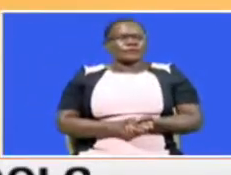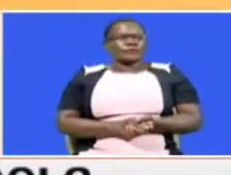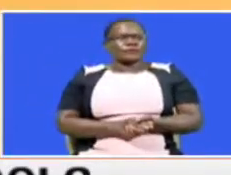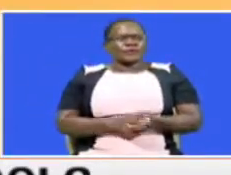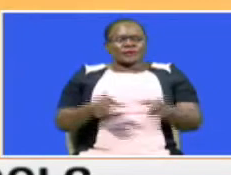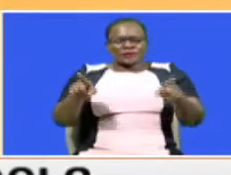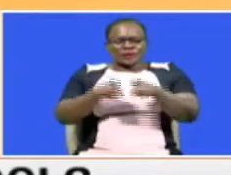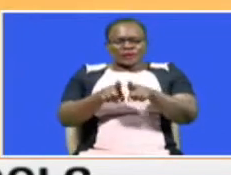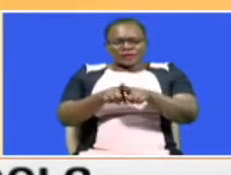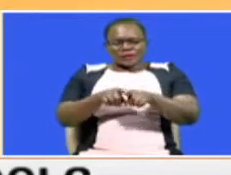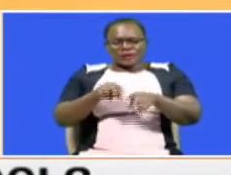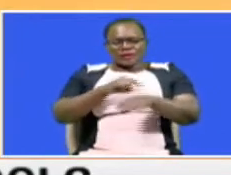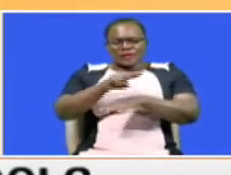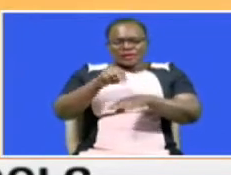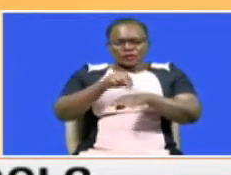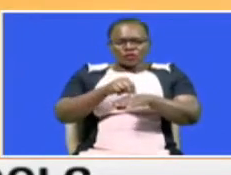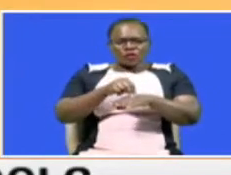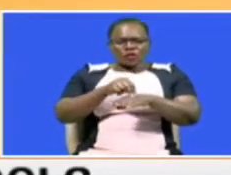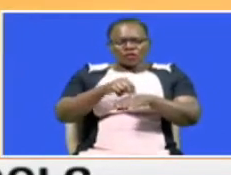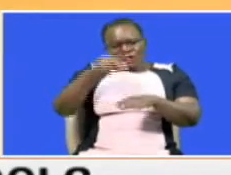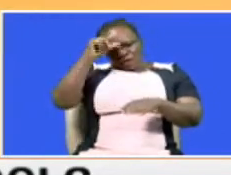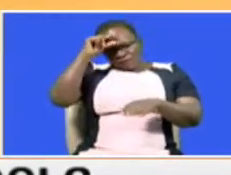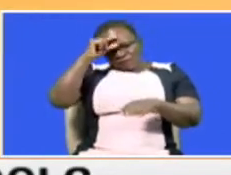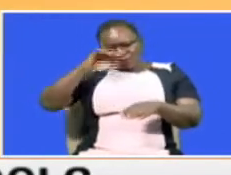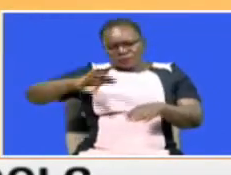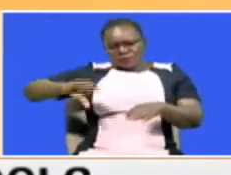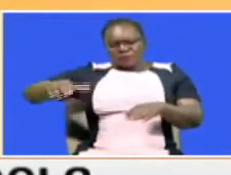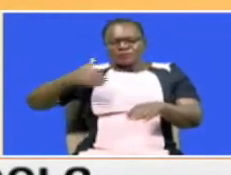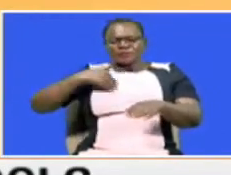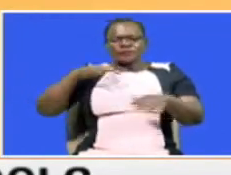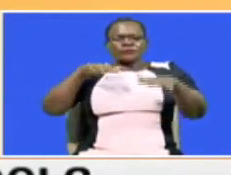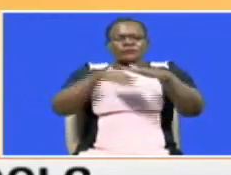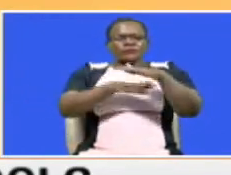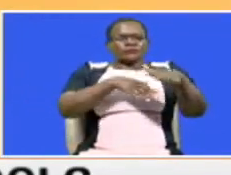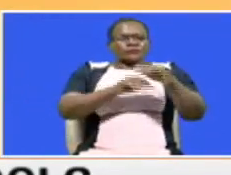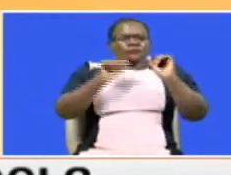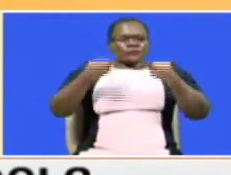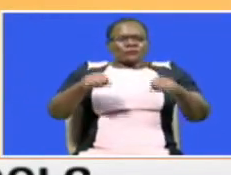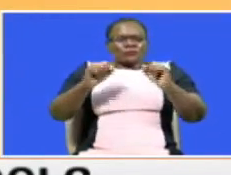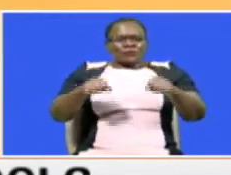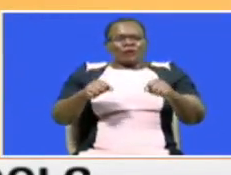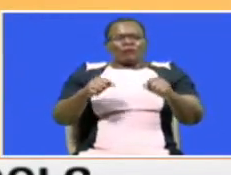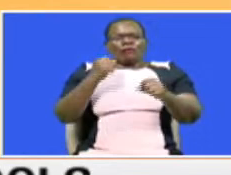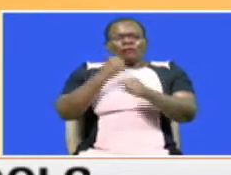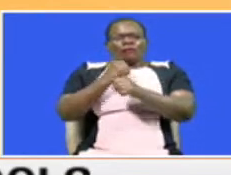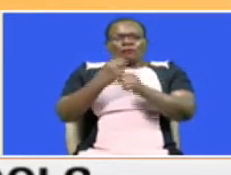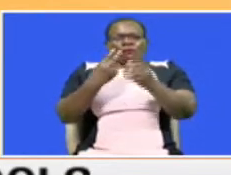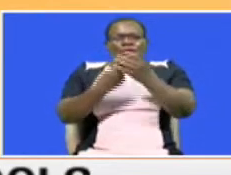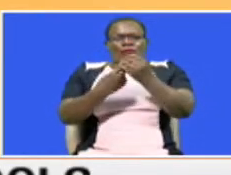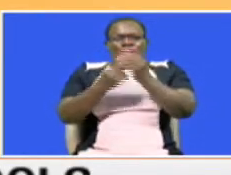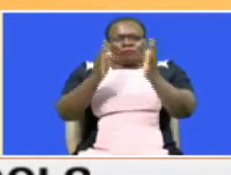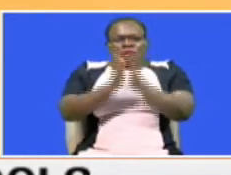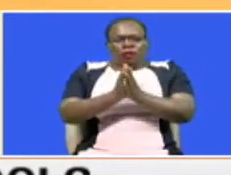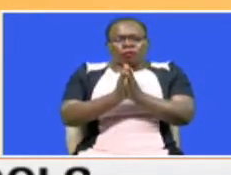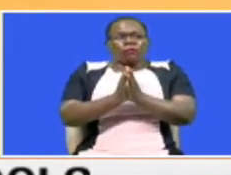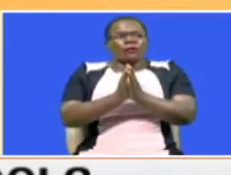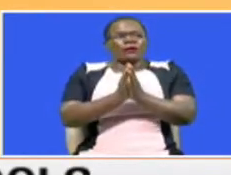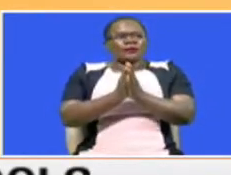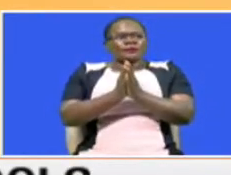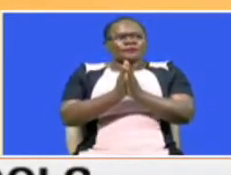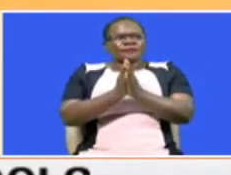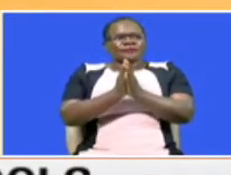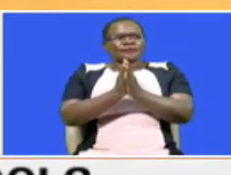government, we have accepted and we are agreeable with this partnership. We think